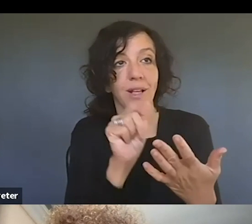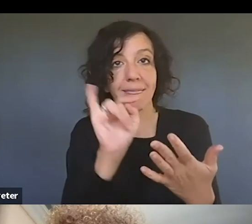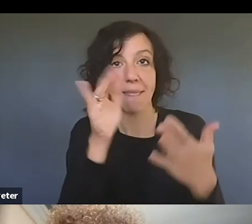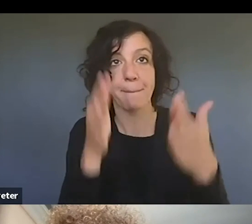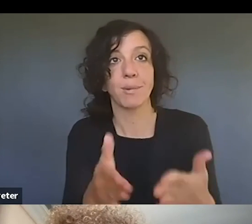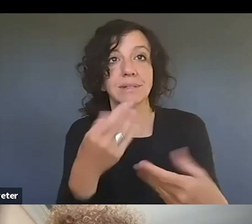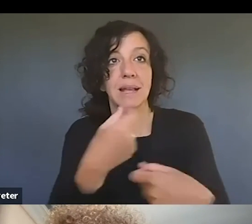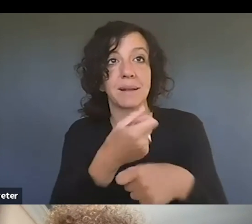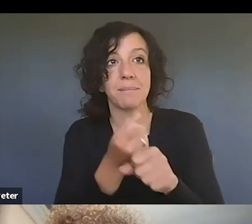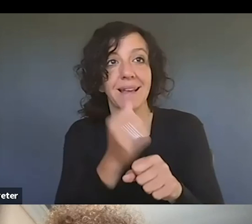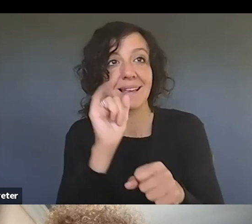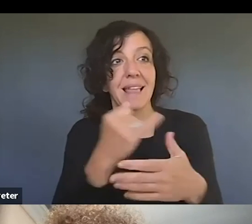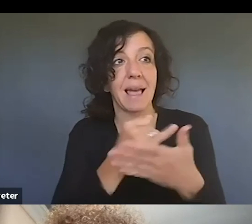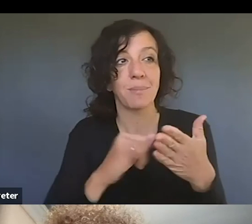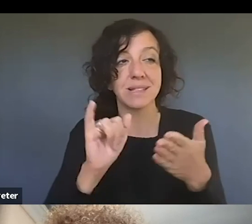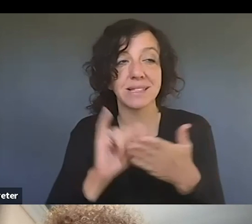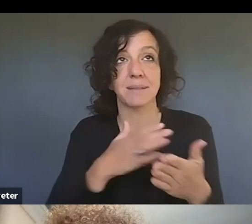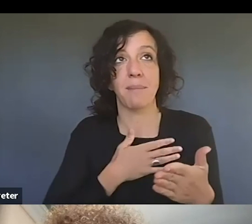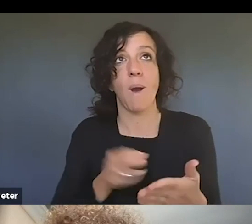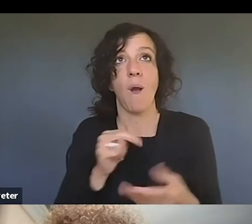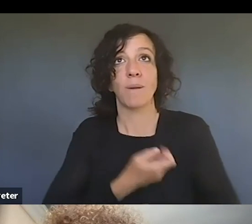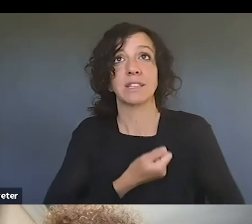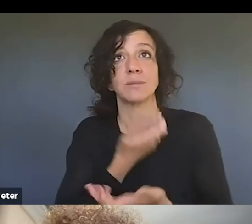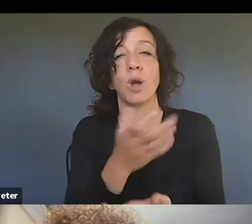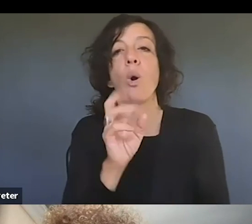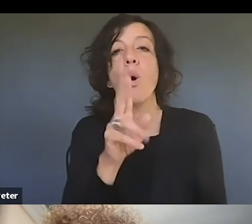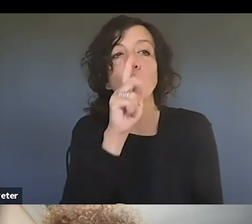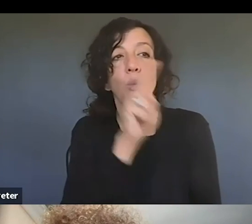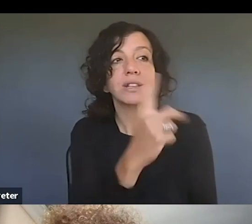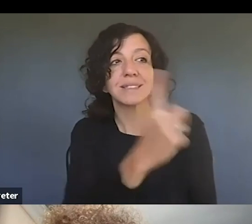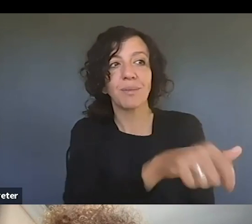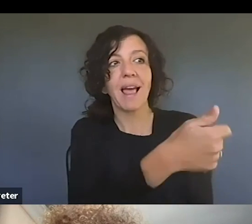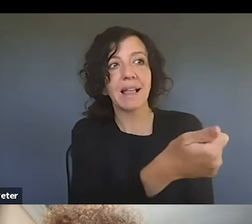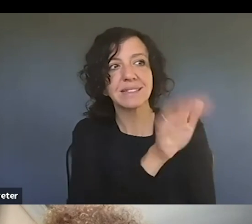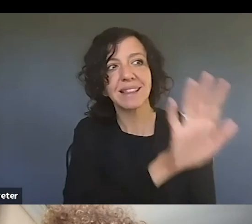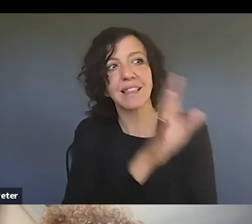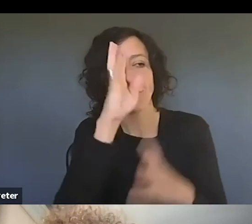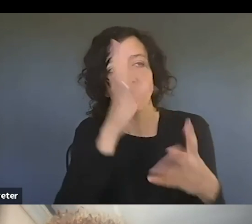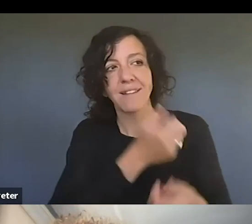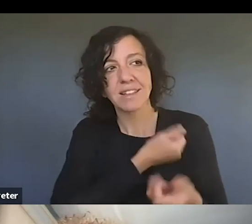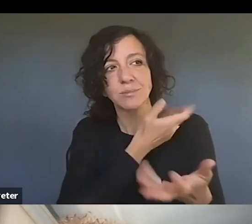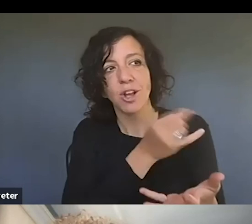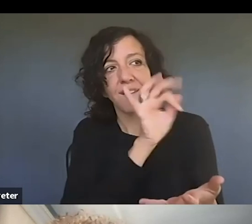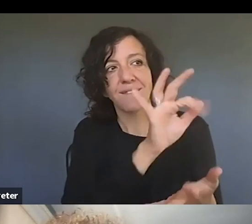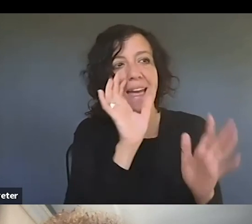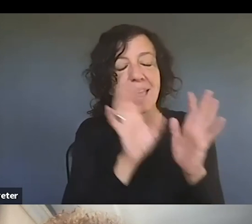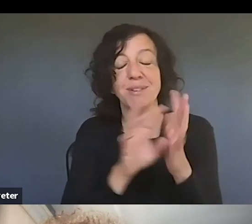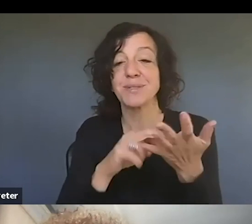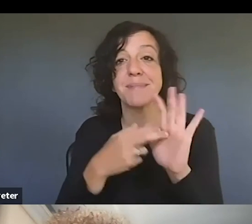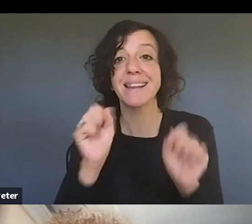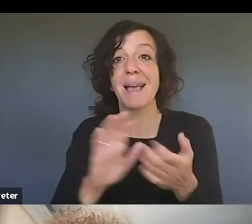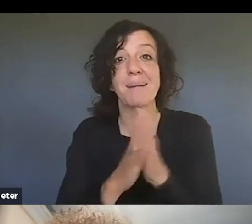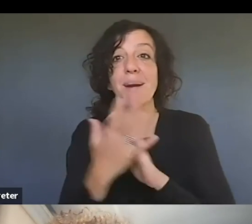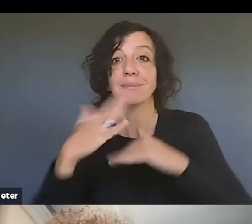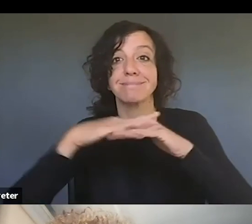creating this image that's your own expression or are you looking at somebody else's created expression of this image it can get you know down